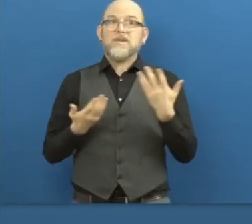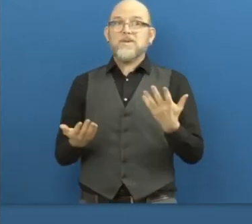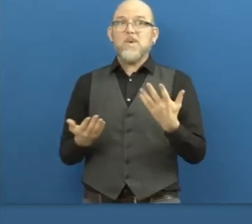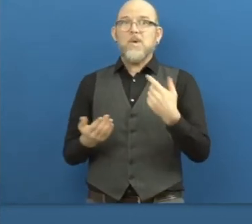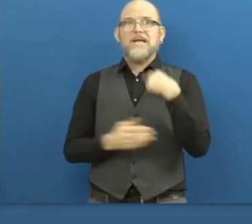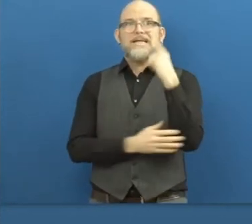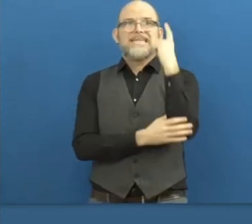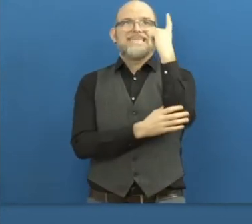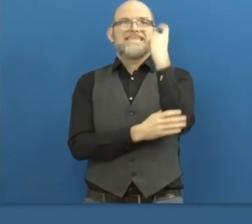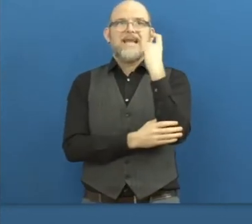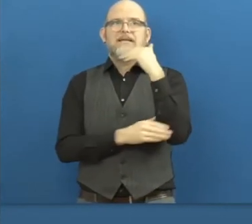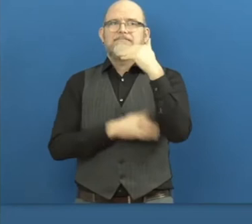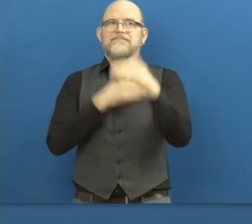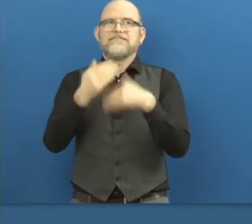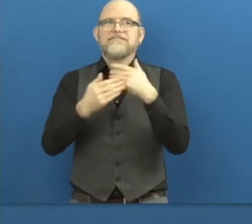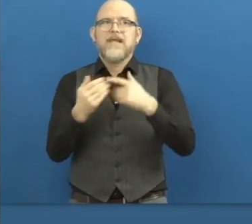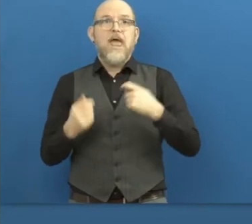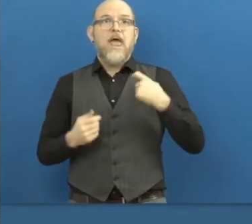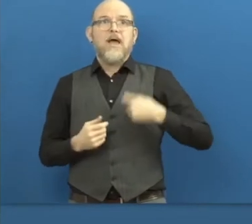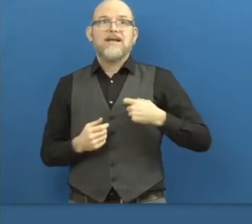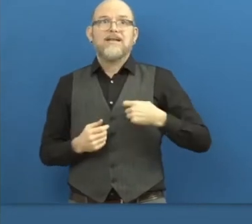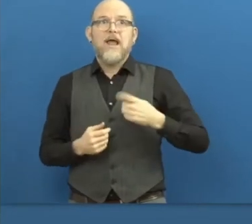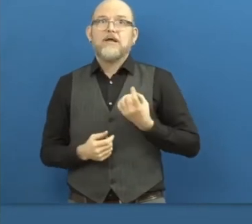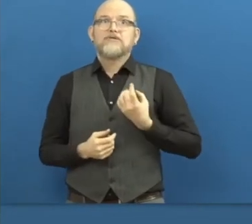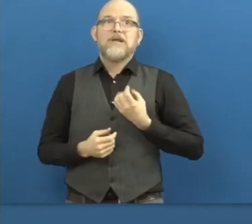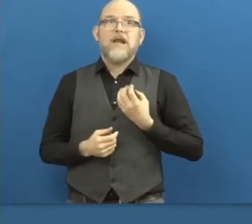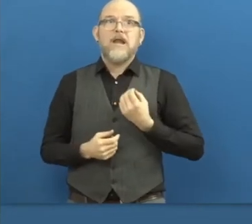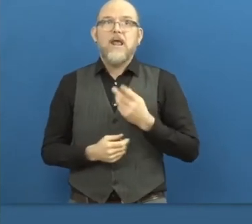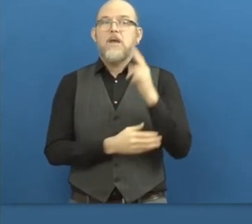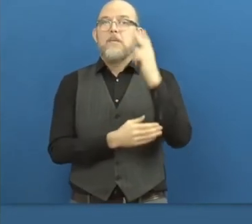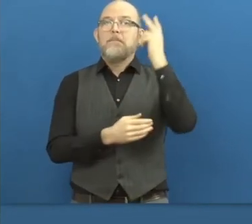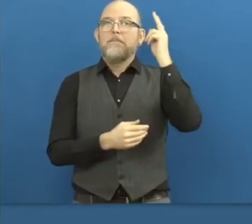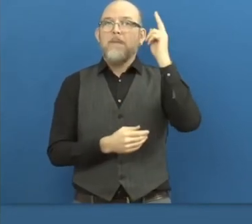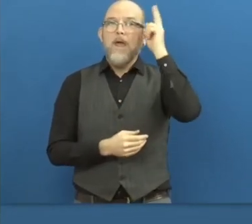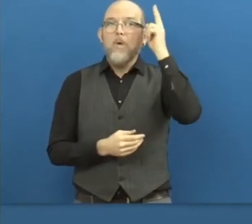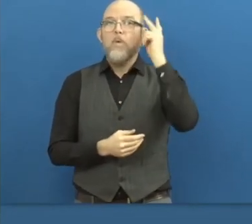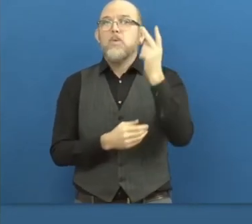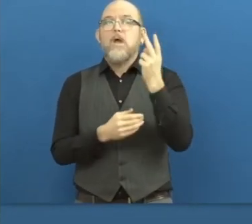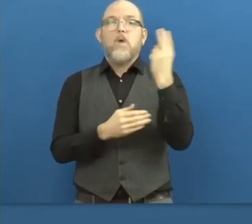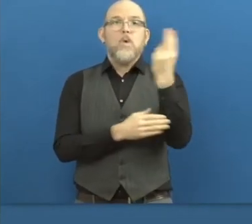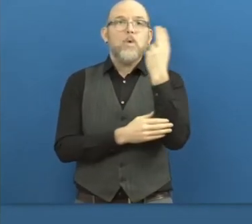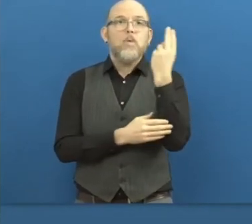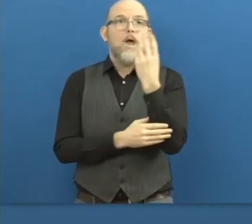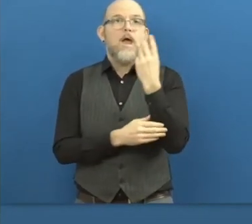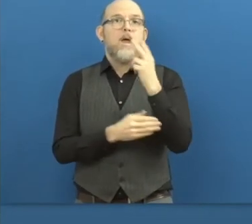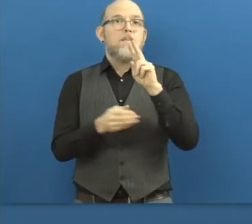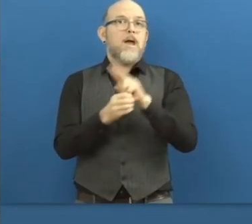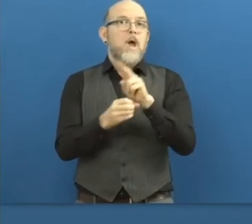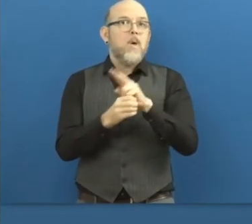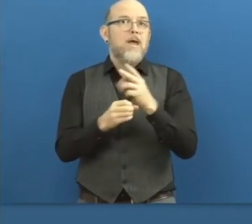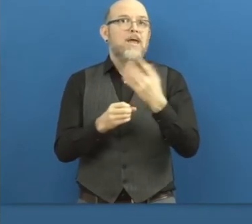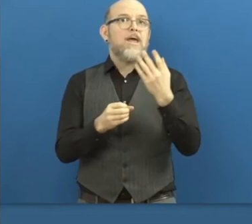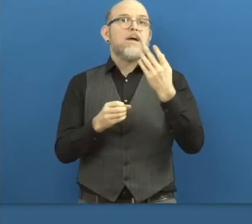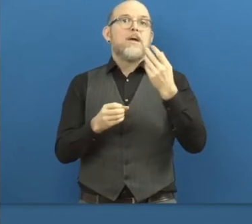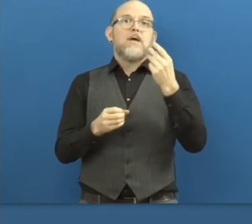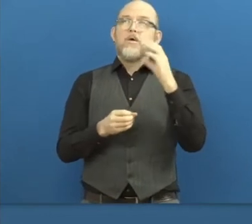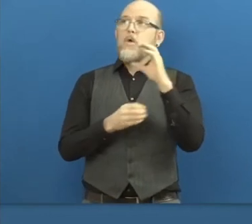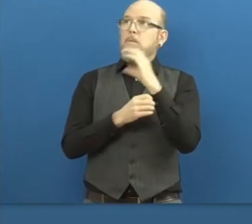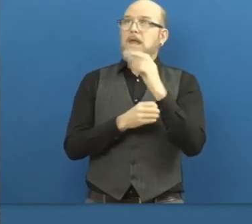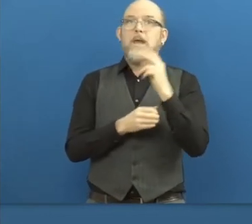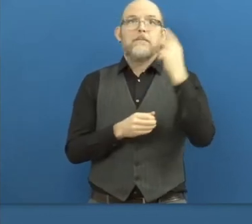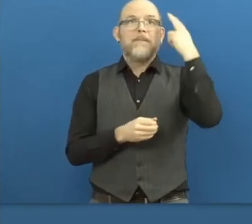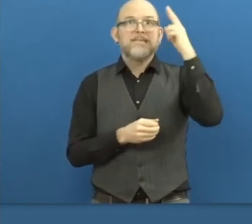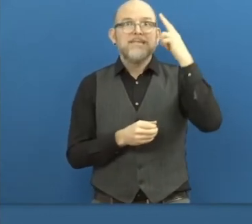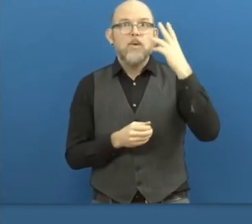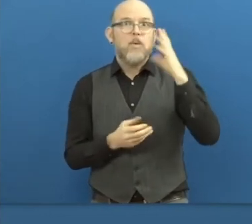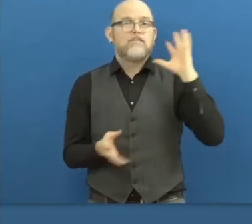in 2013, managed to scale from Argentina to Chile, Peru, Uruguay, Paraguay, Colombia and Mexico. And we become the largest